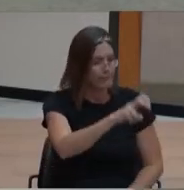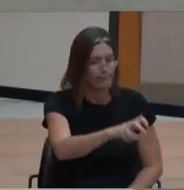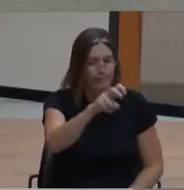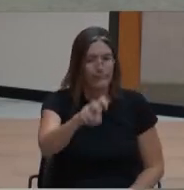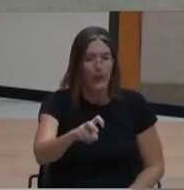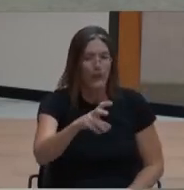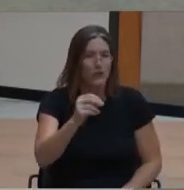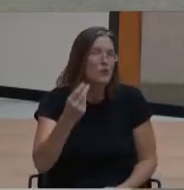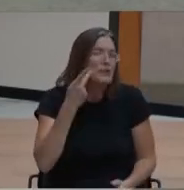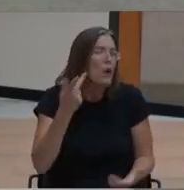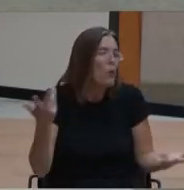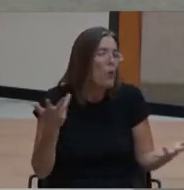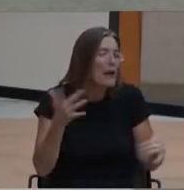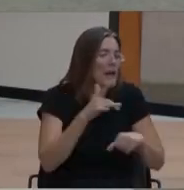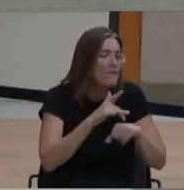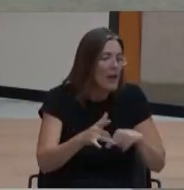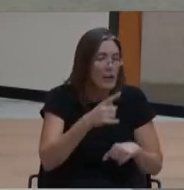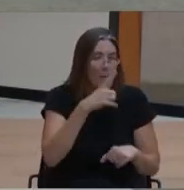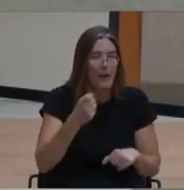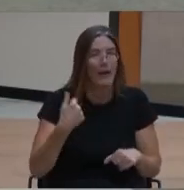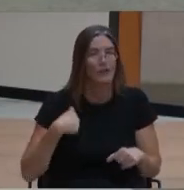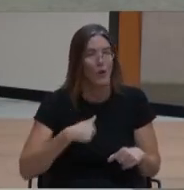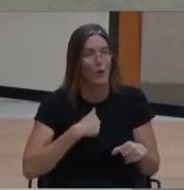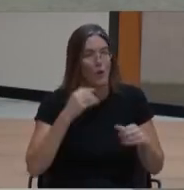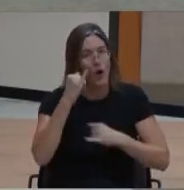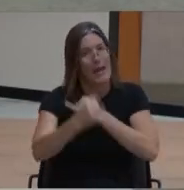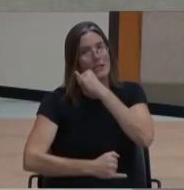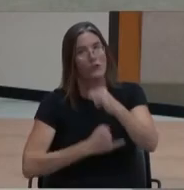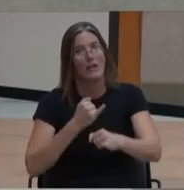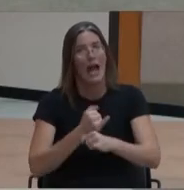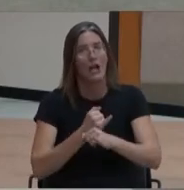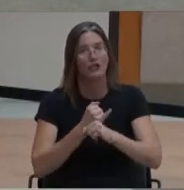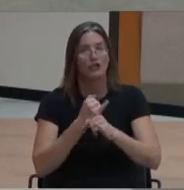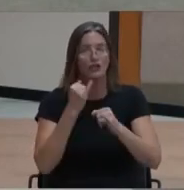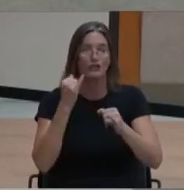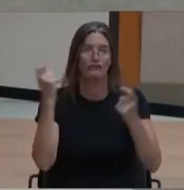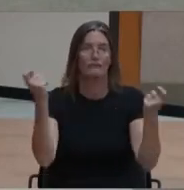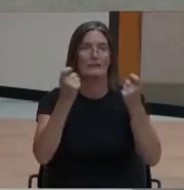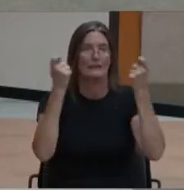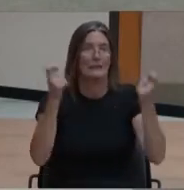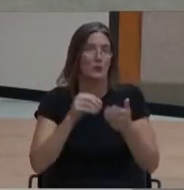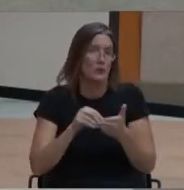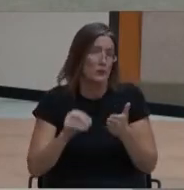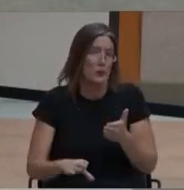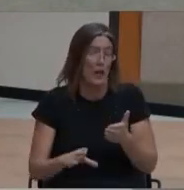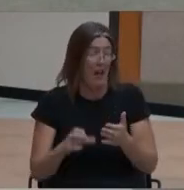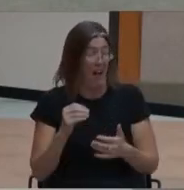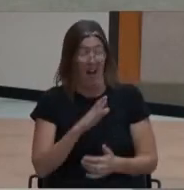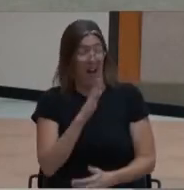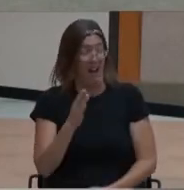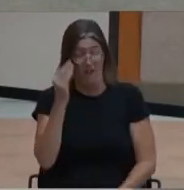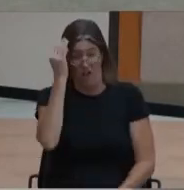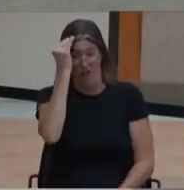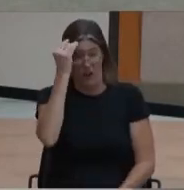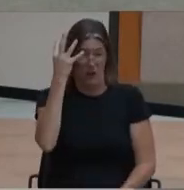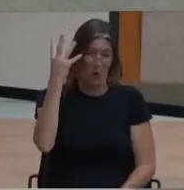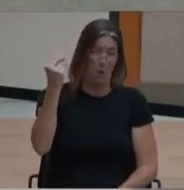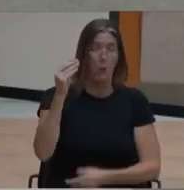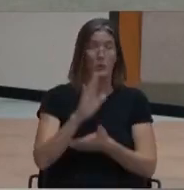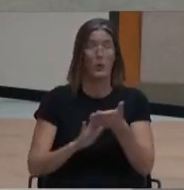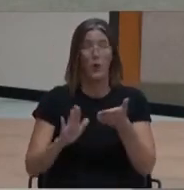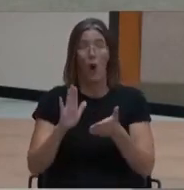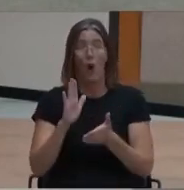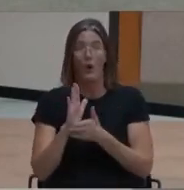students. Prior to attend this college fair, I've never thought really about attending a college outside of California. But after